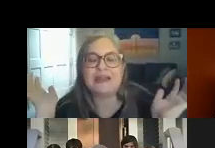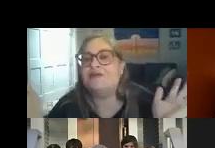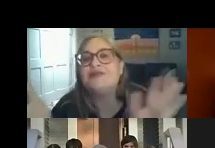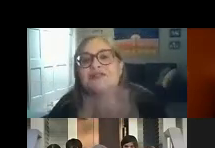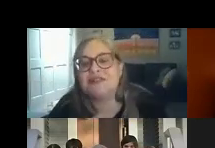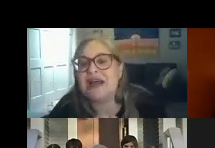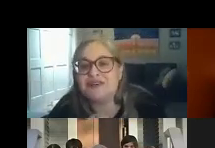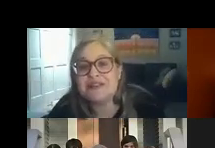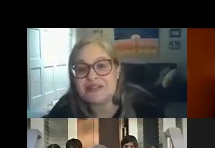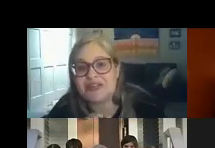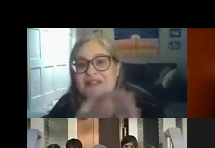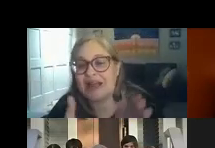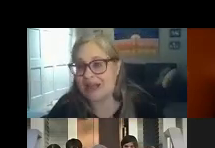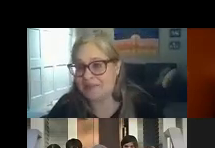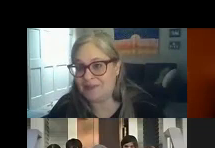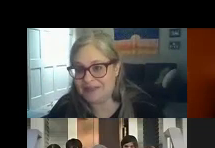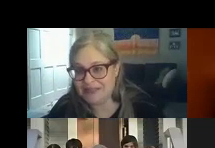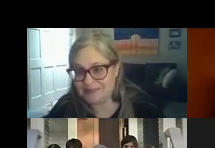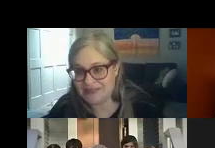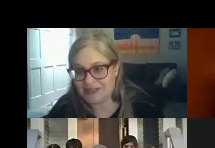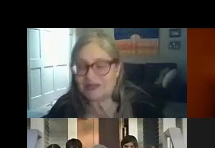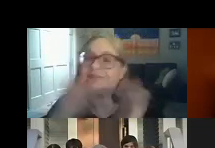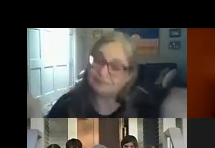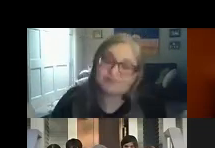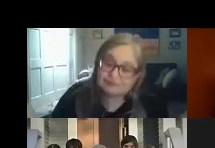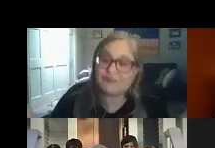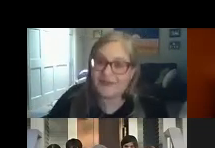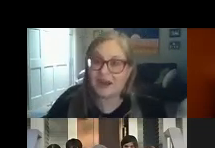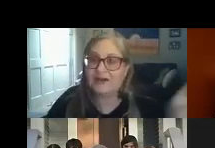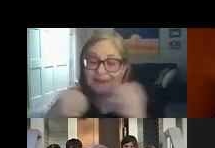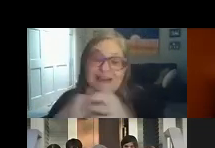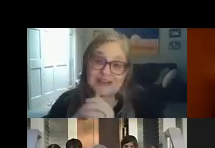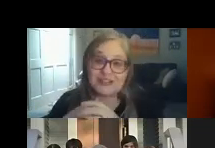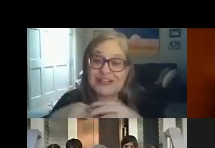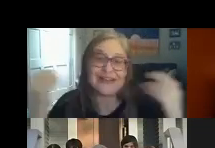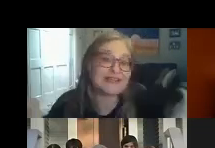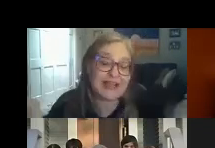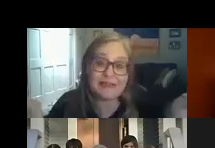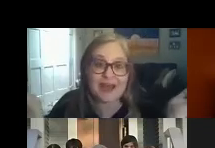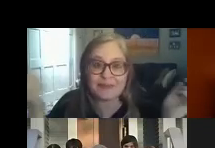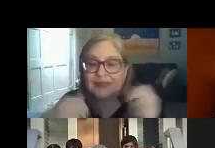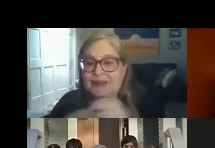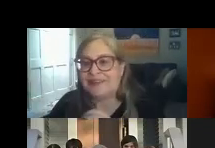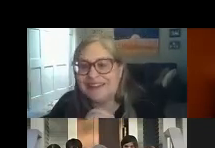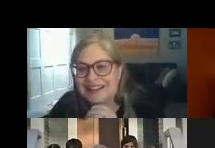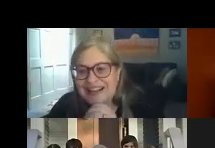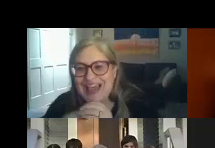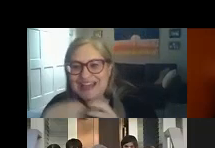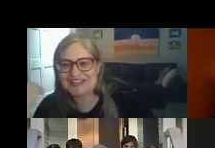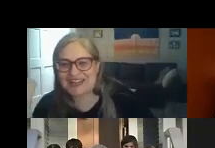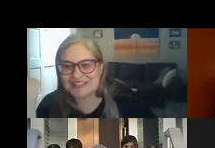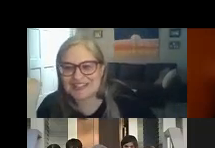i unfortunately it's not your decision it's an iep team decision fair it actually is i didn't like that but it is